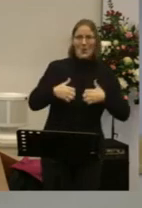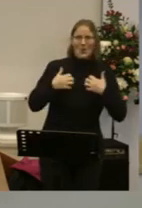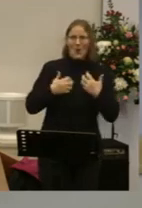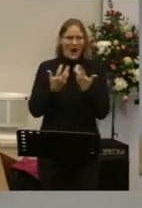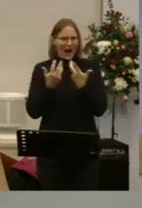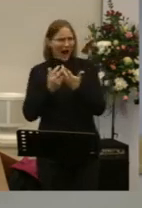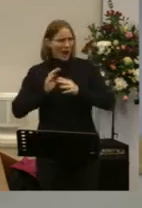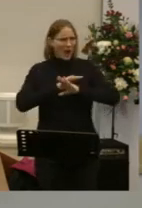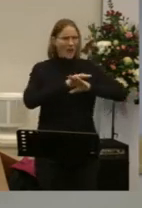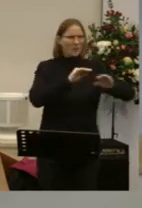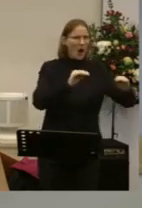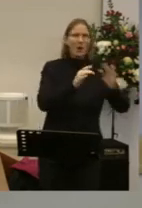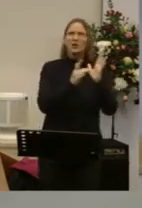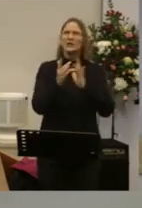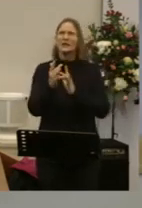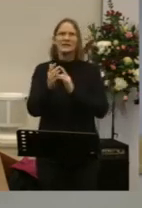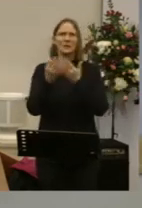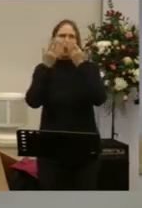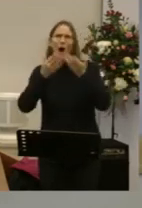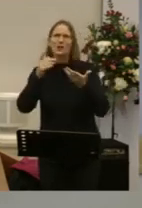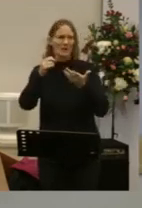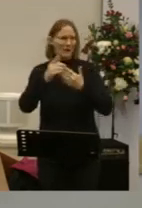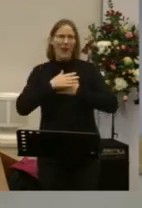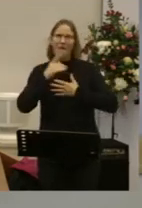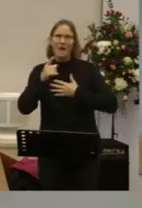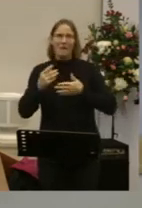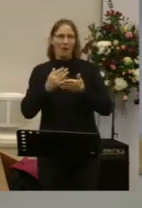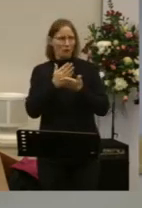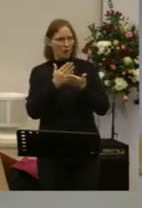Pointing to Jesus with every single thing that you are